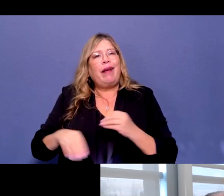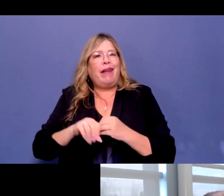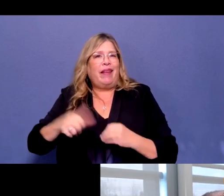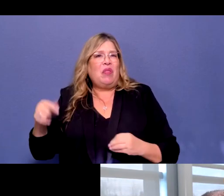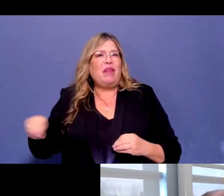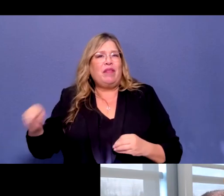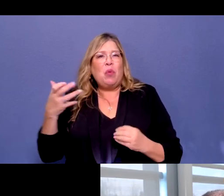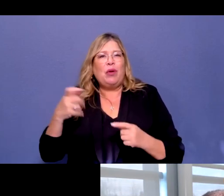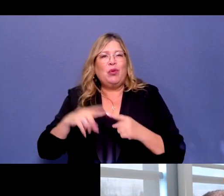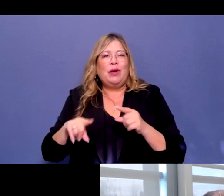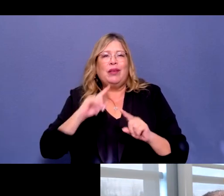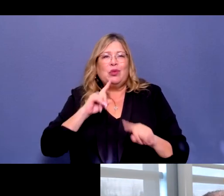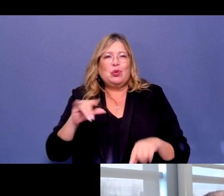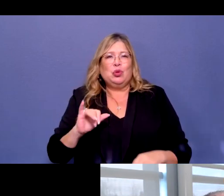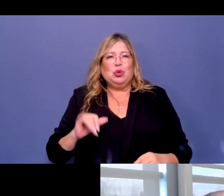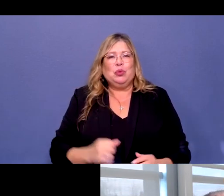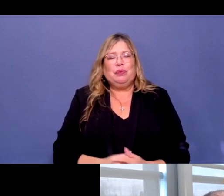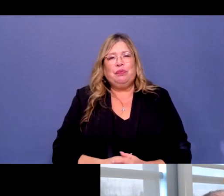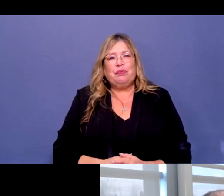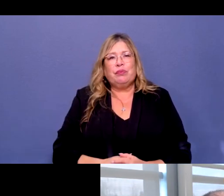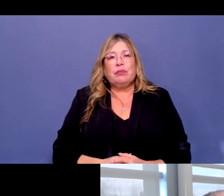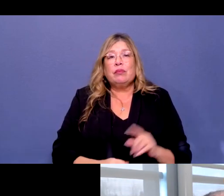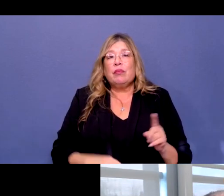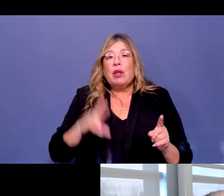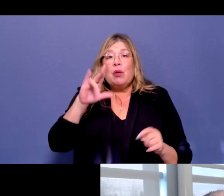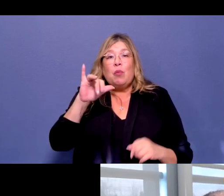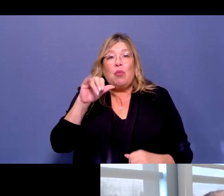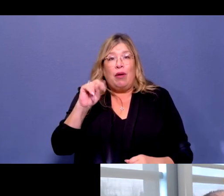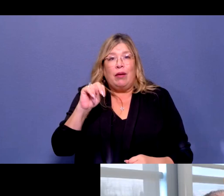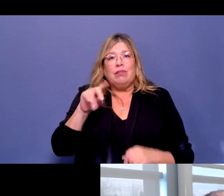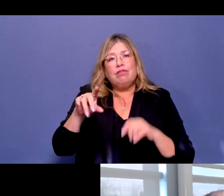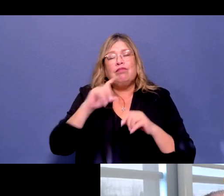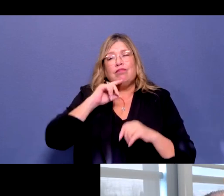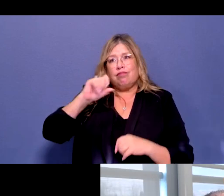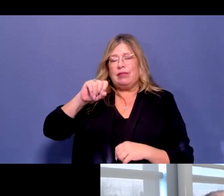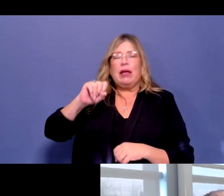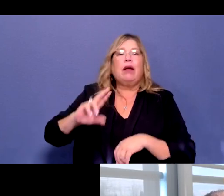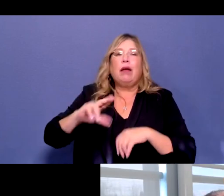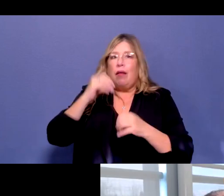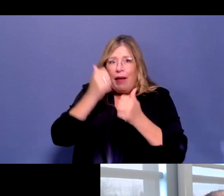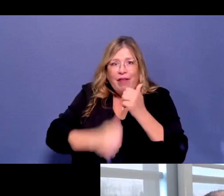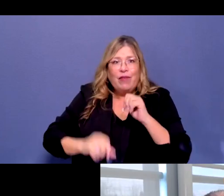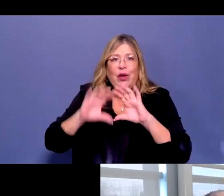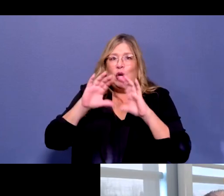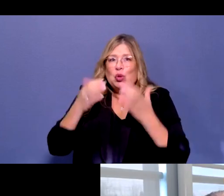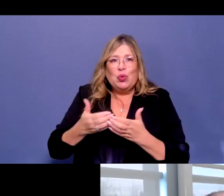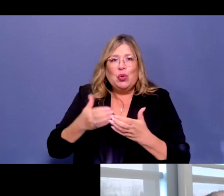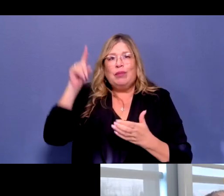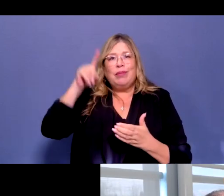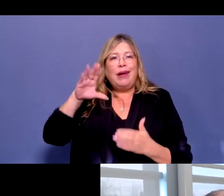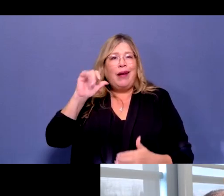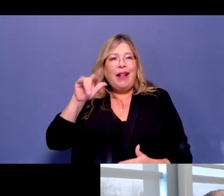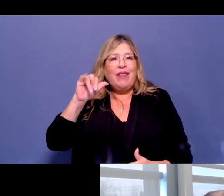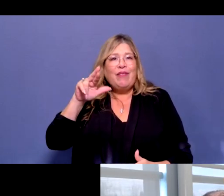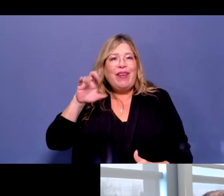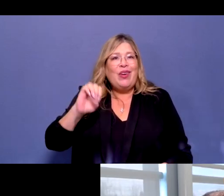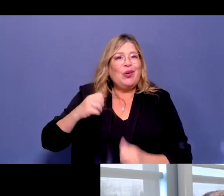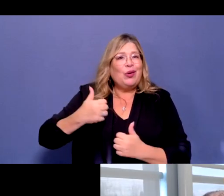Yeah, every single group on this call is pre-positioning folks across the state. Cal Fire, the Guard,